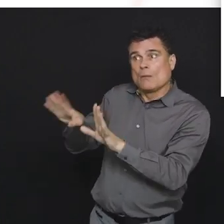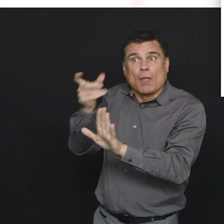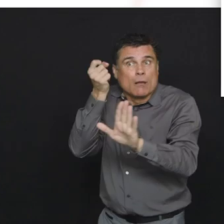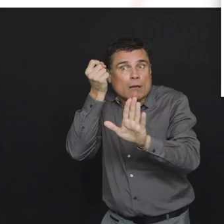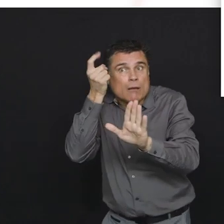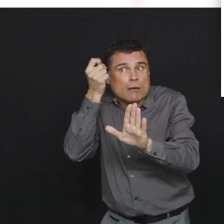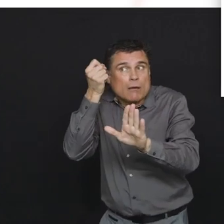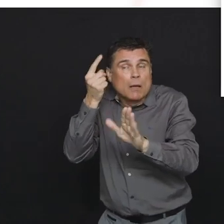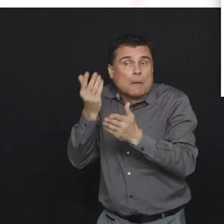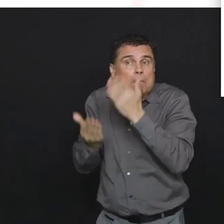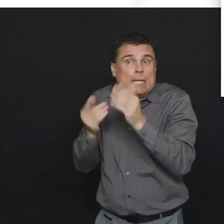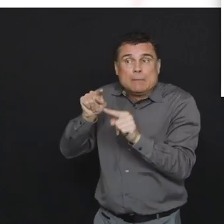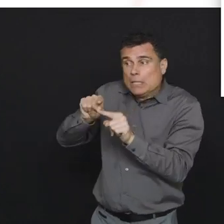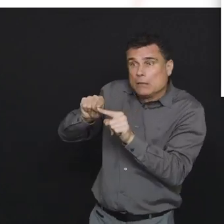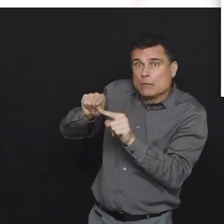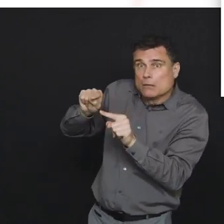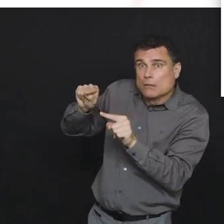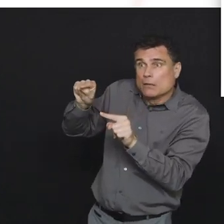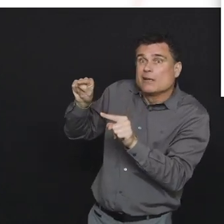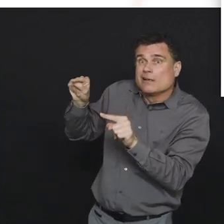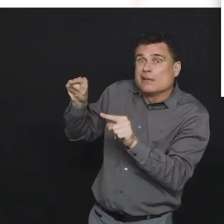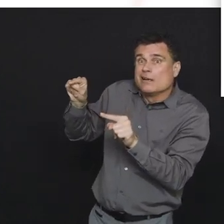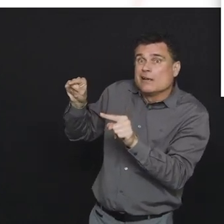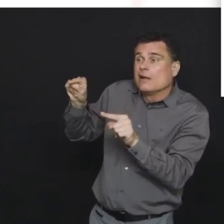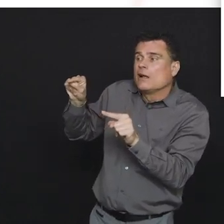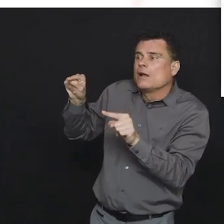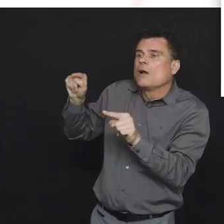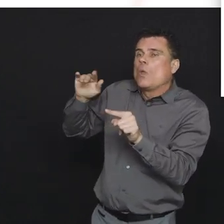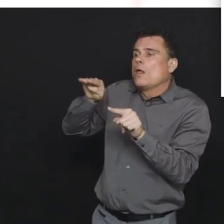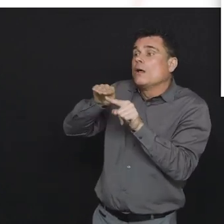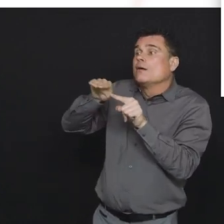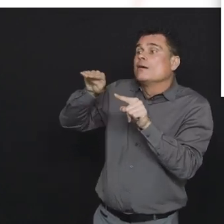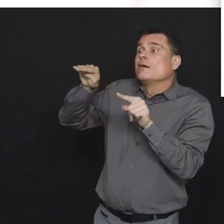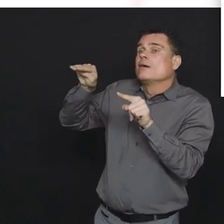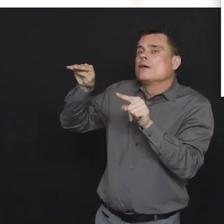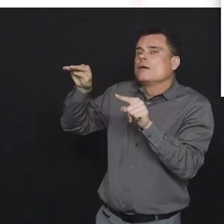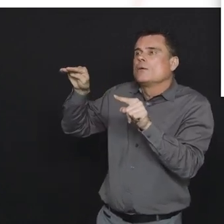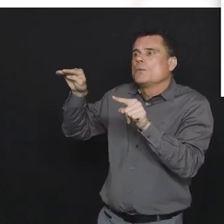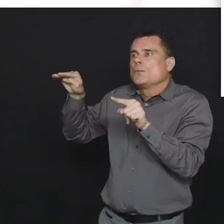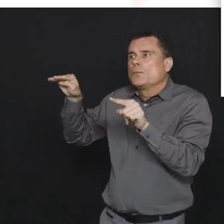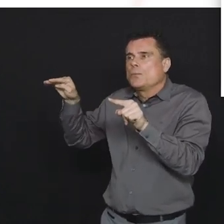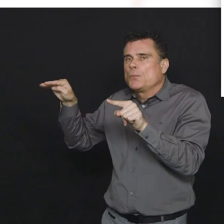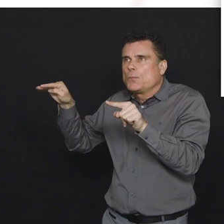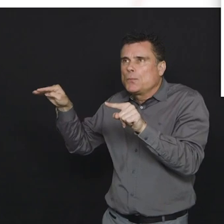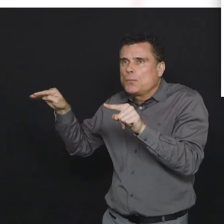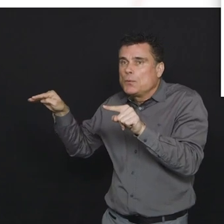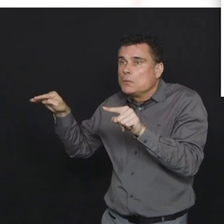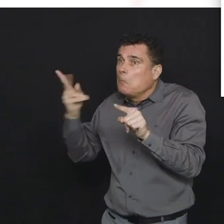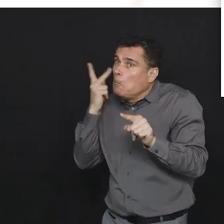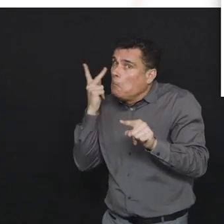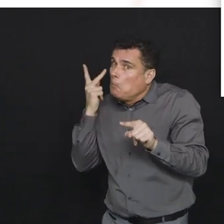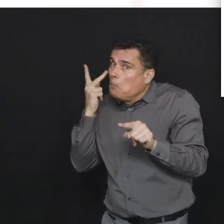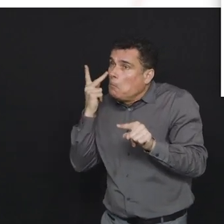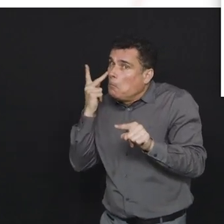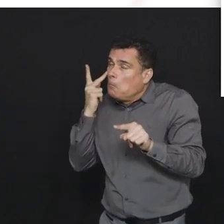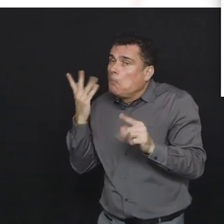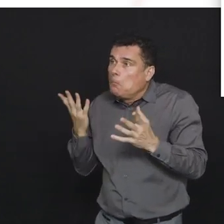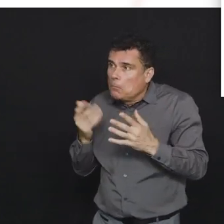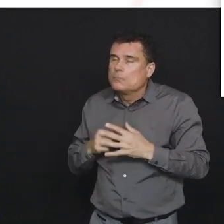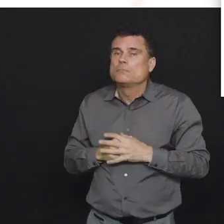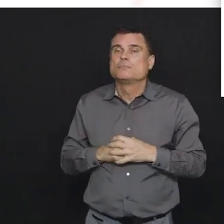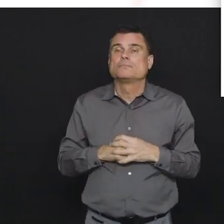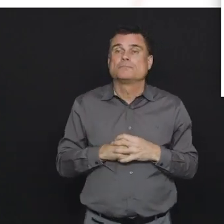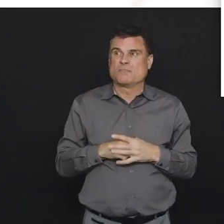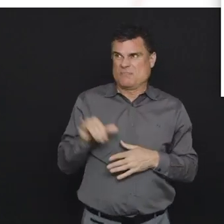increased in the last couple of weeks but we are maybe starting to bend a little bit